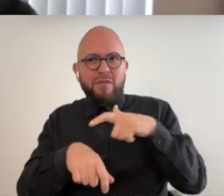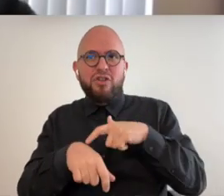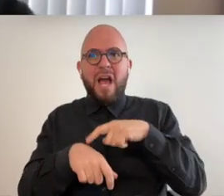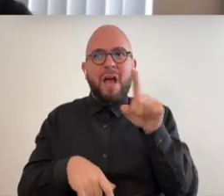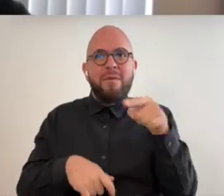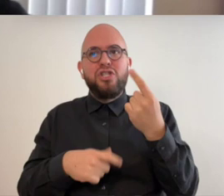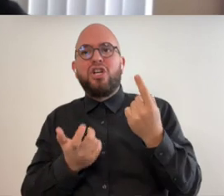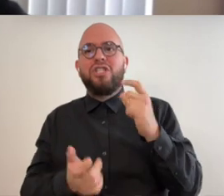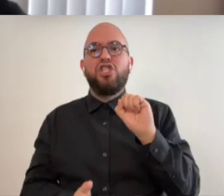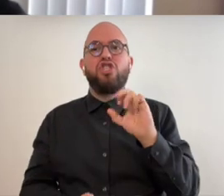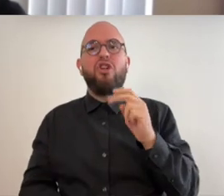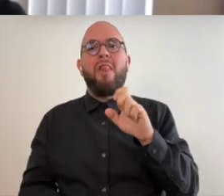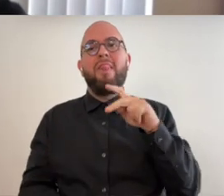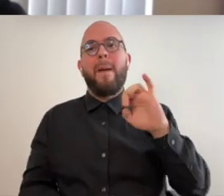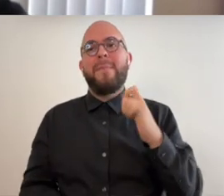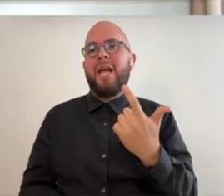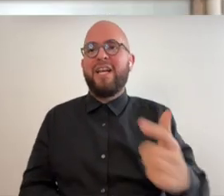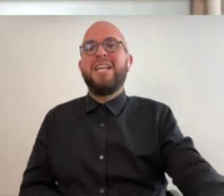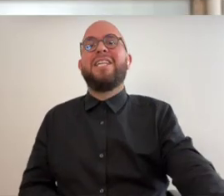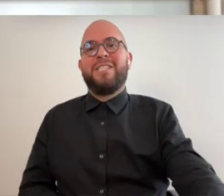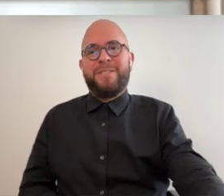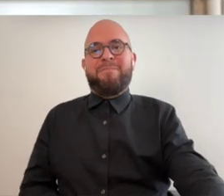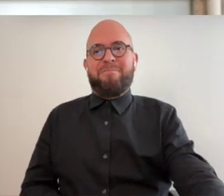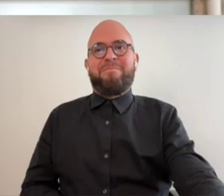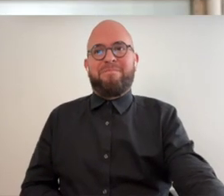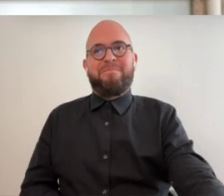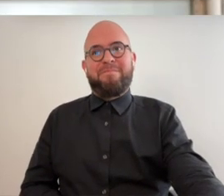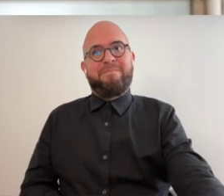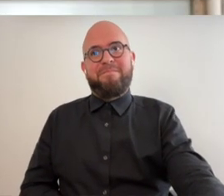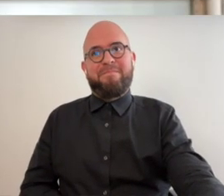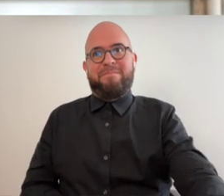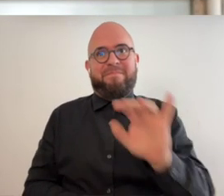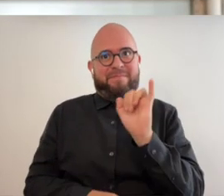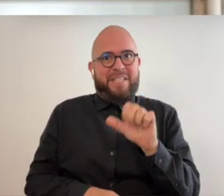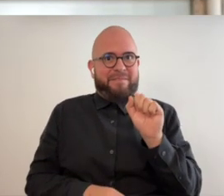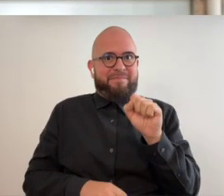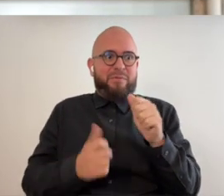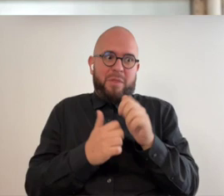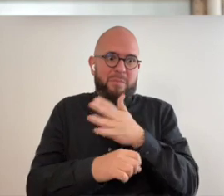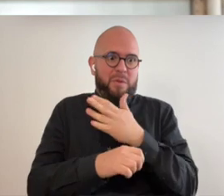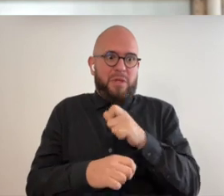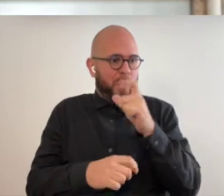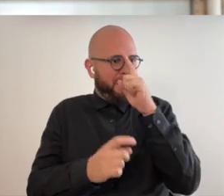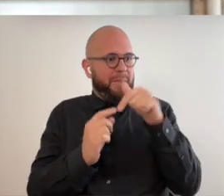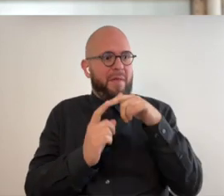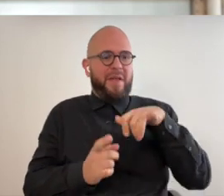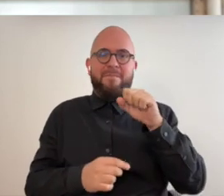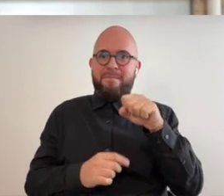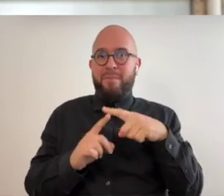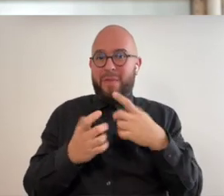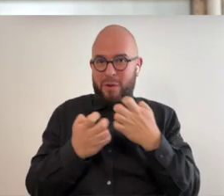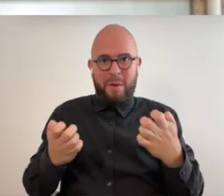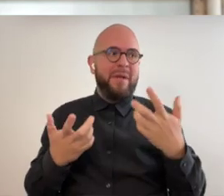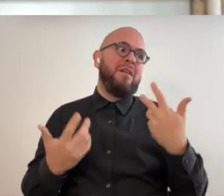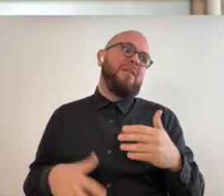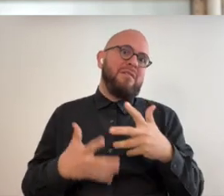that's exactly it i've spent more time with that with art with music you wouldn't always think about it but